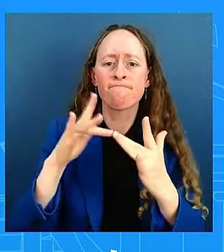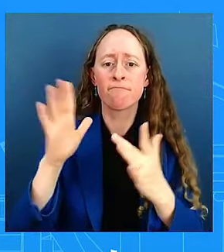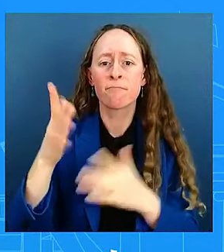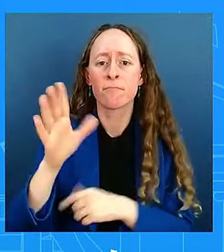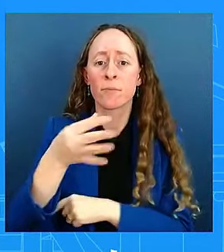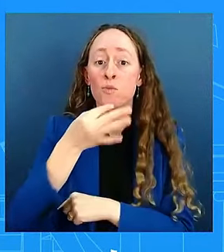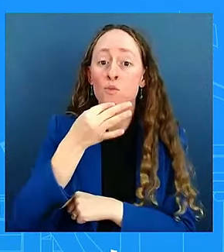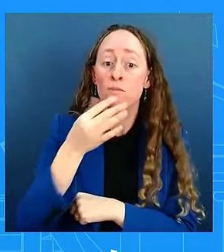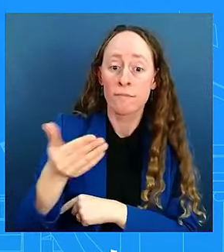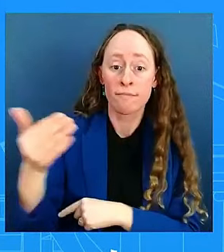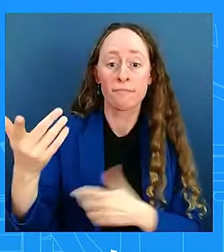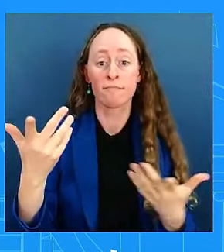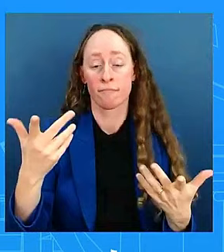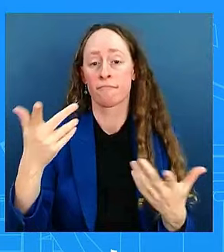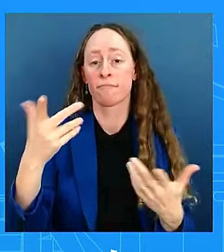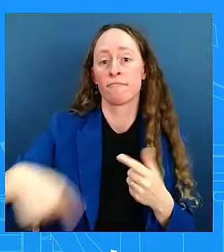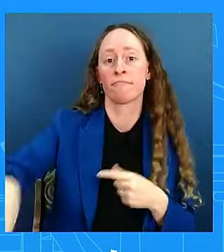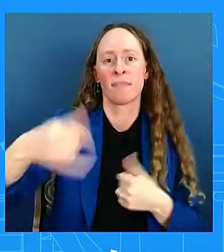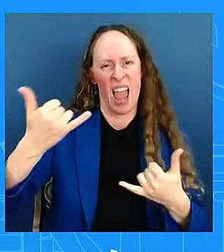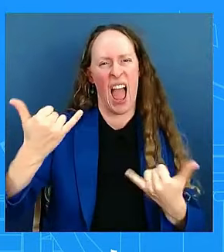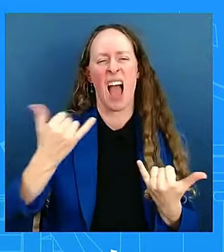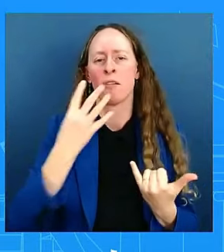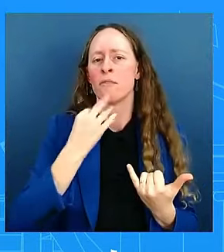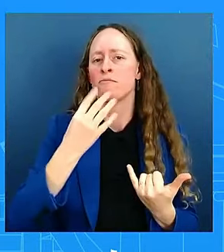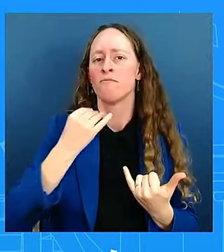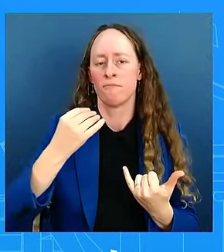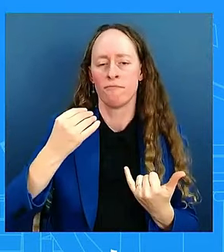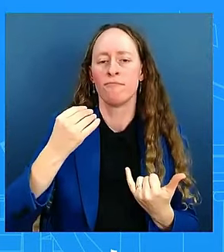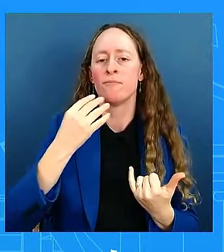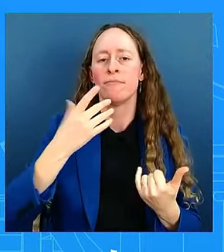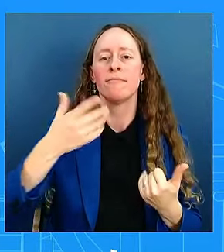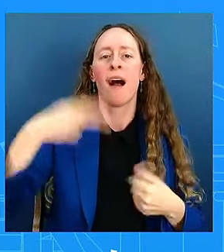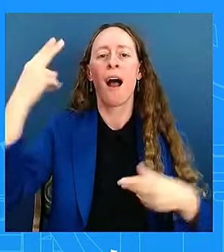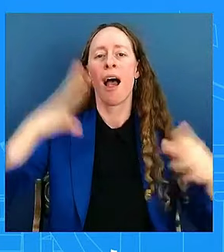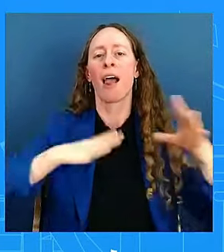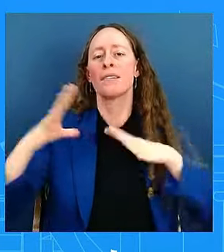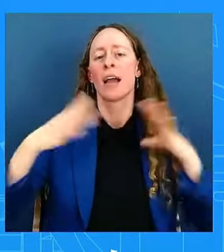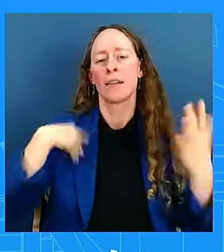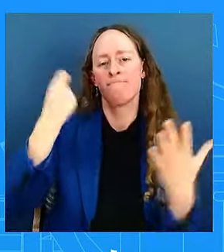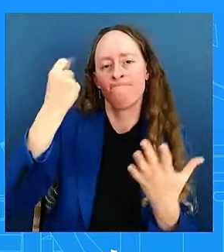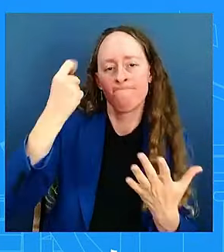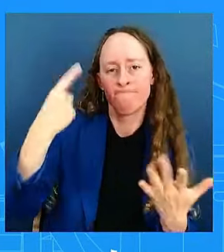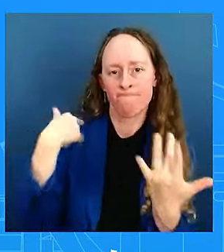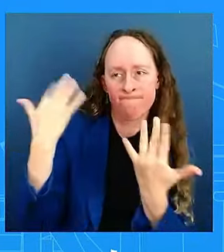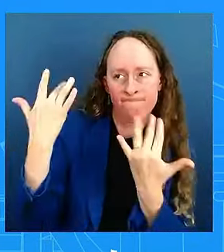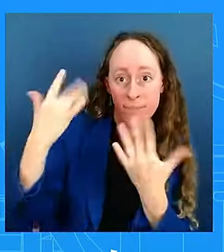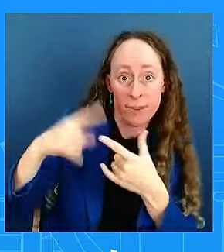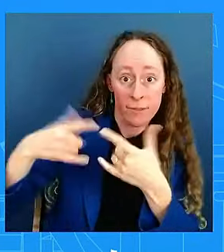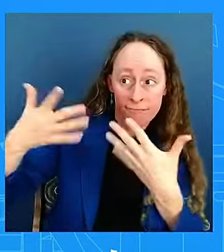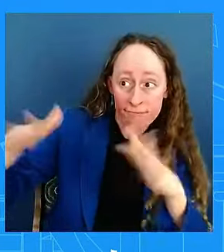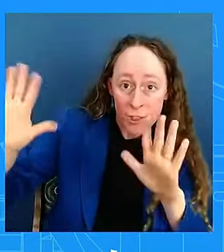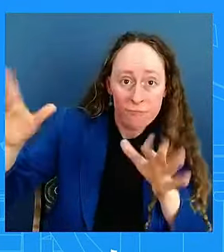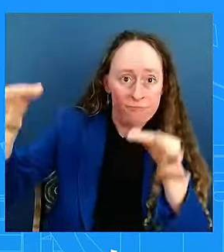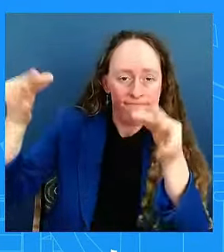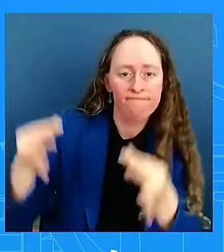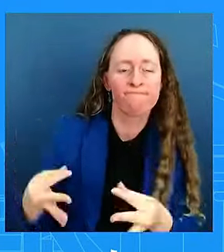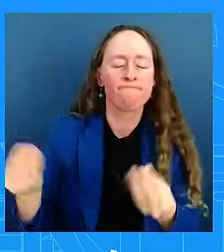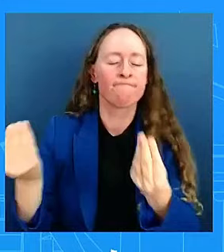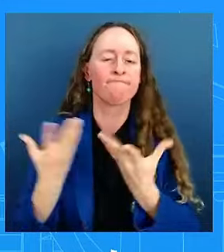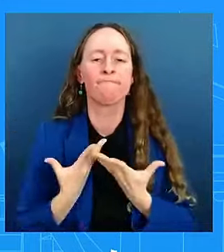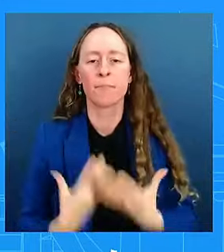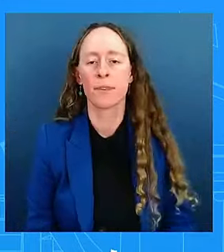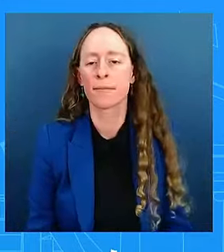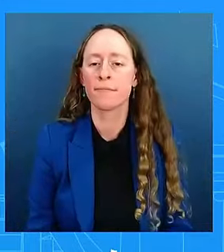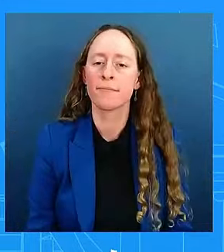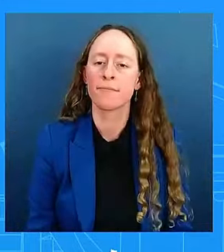immediately. And so we're going to wait to see what they when they want to talk. But over the past few months, they've consistently defied your